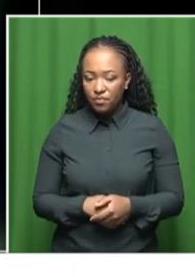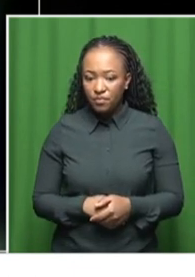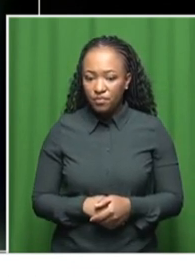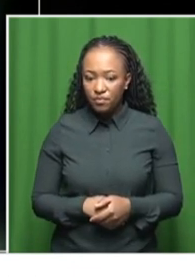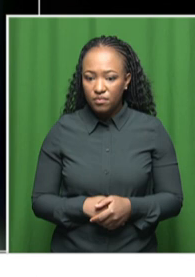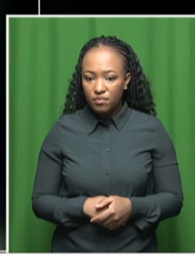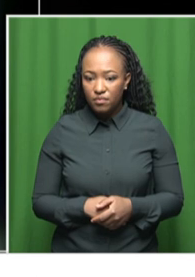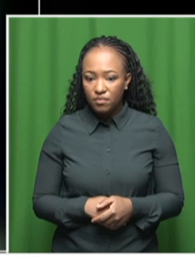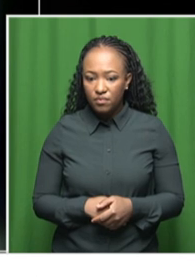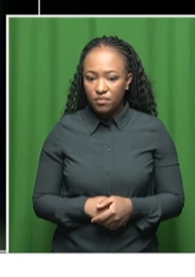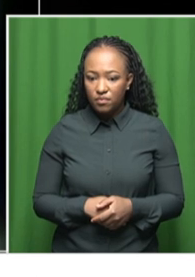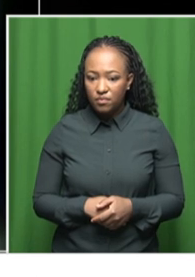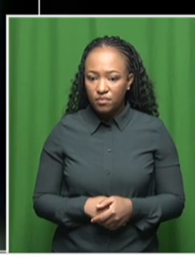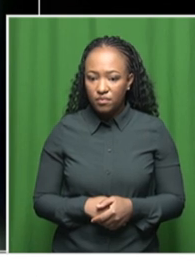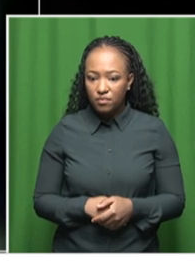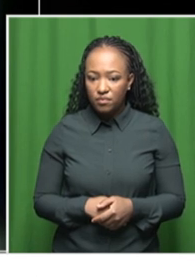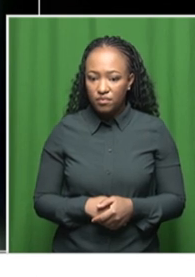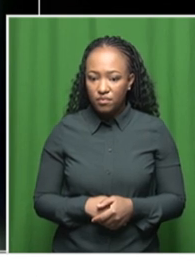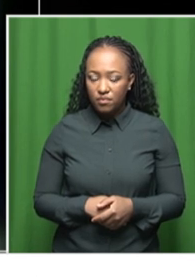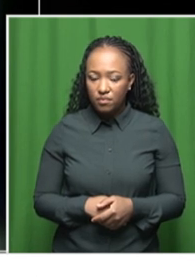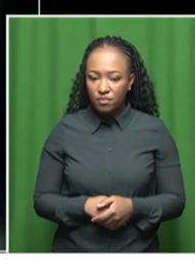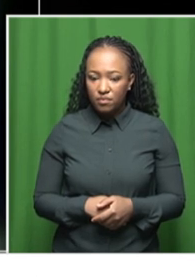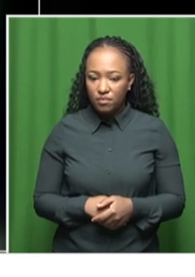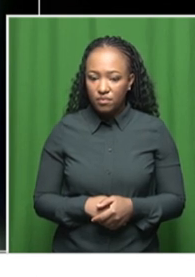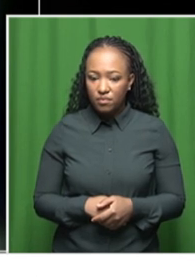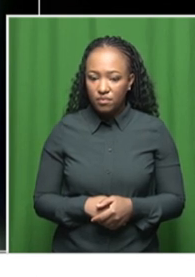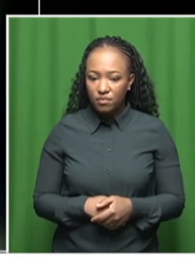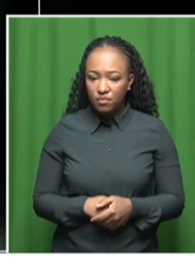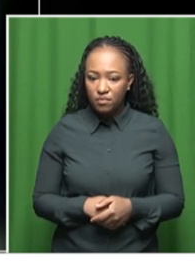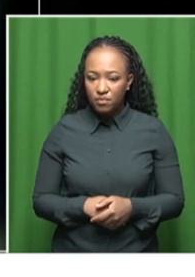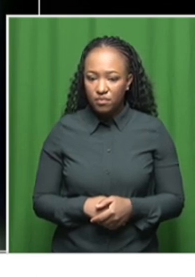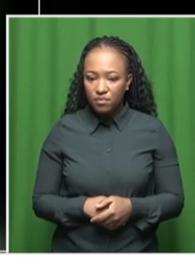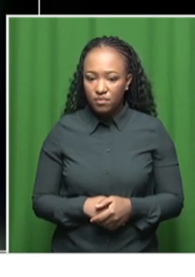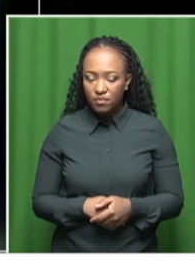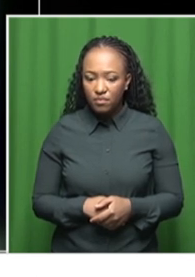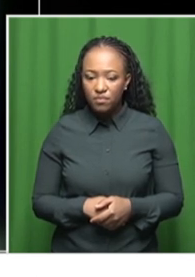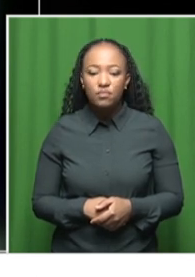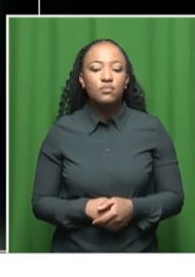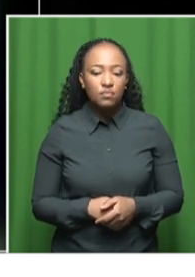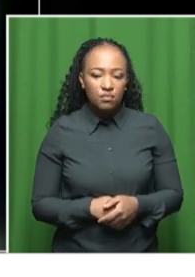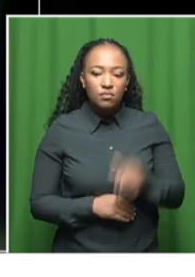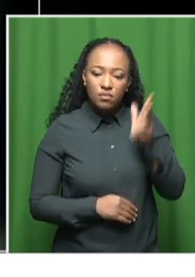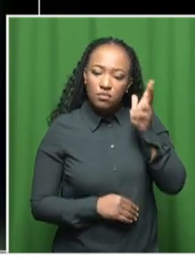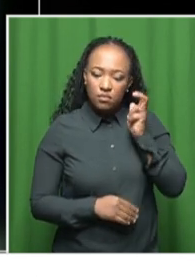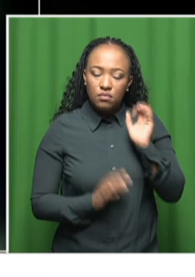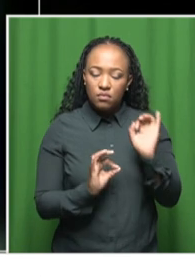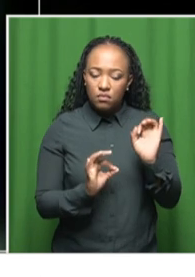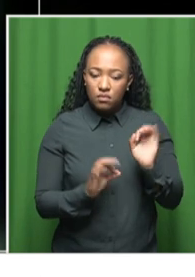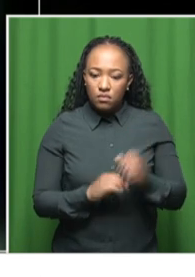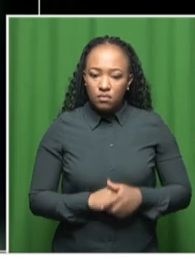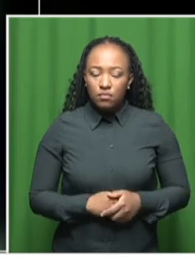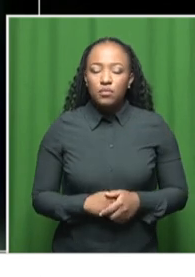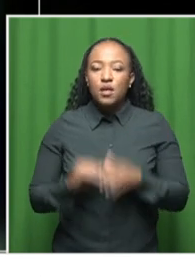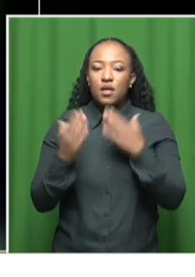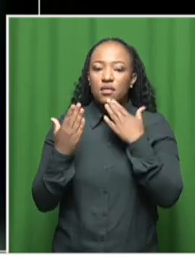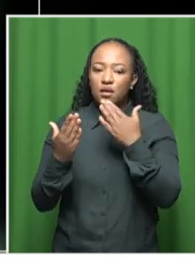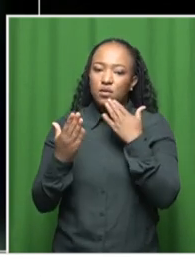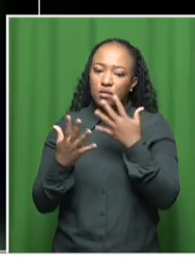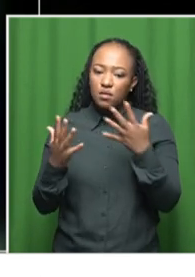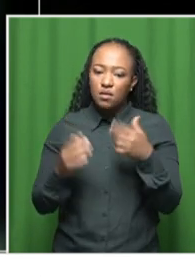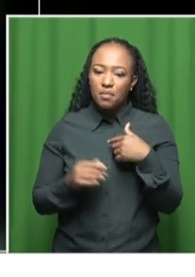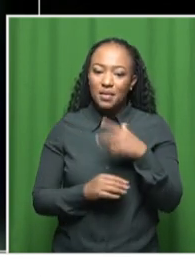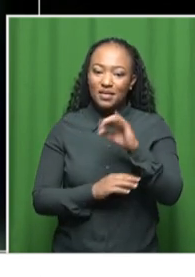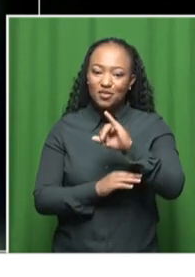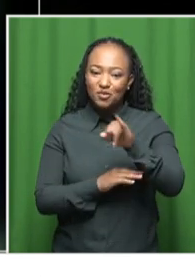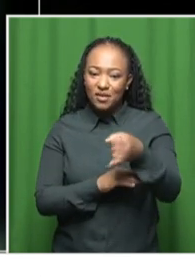I think maybe she might have the connection. Can you hear me? We can hear now? Yes. Yes, thank you so much. I'm in Johannesburg.